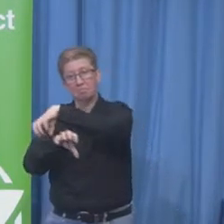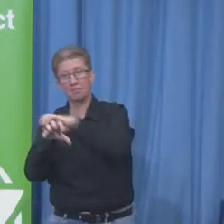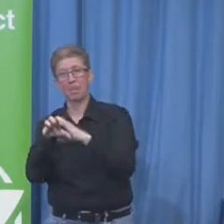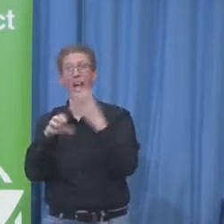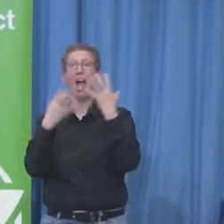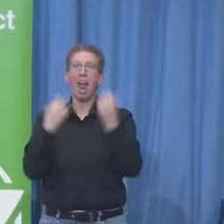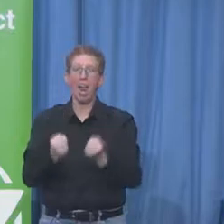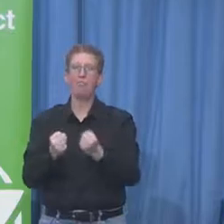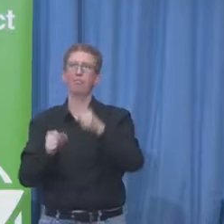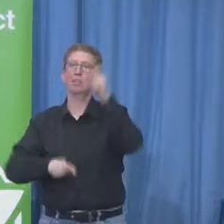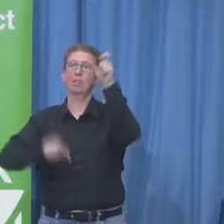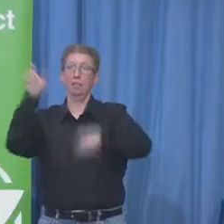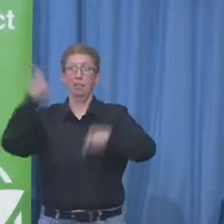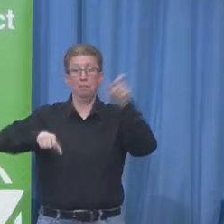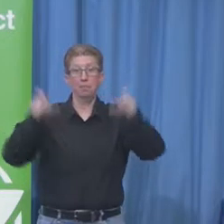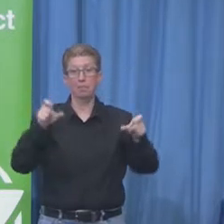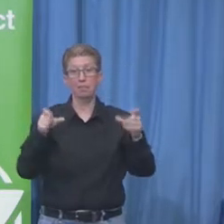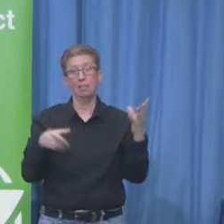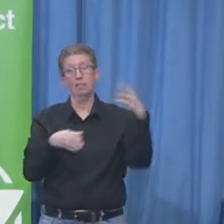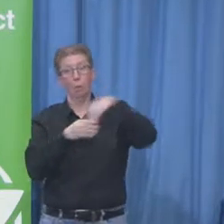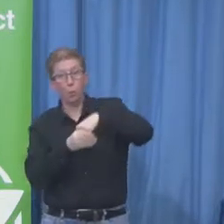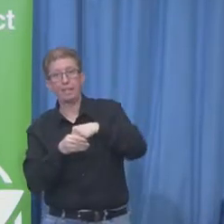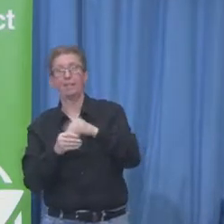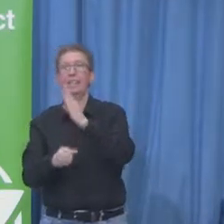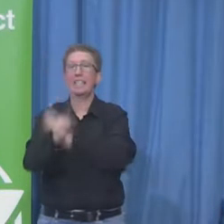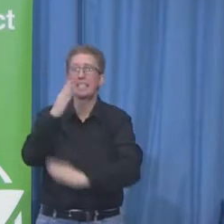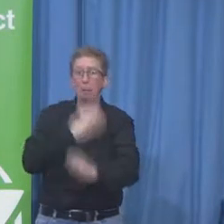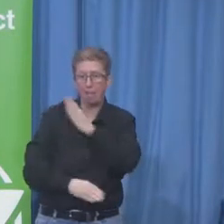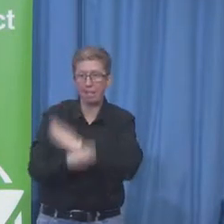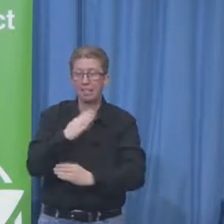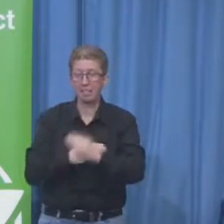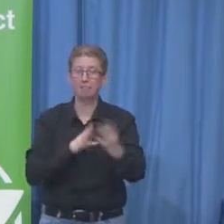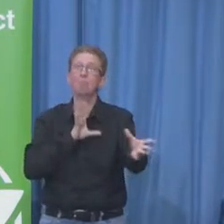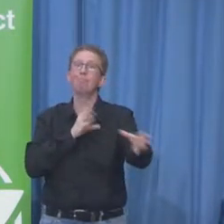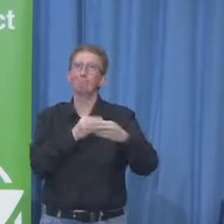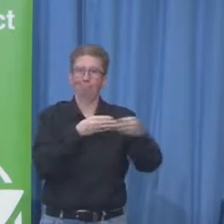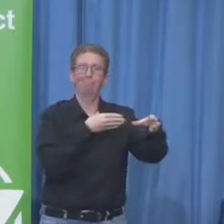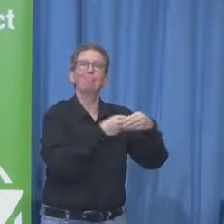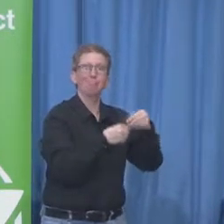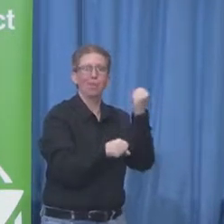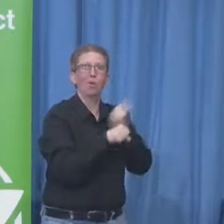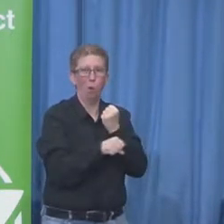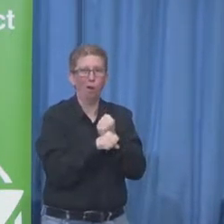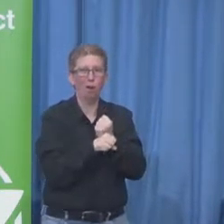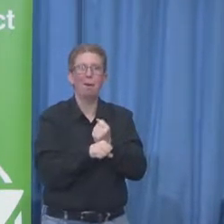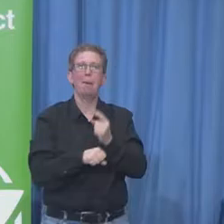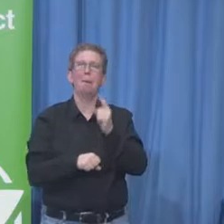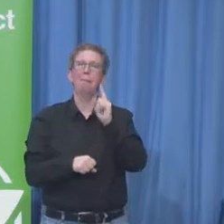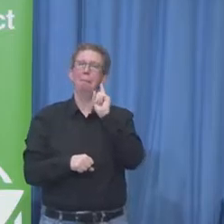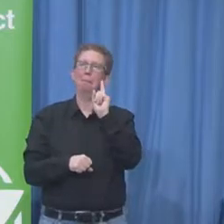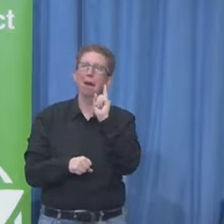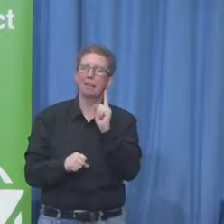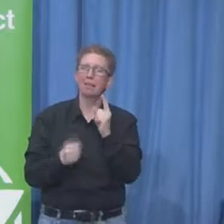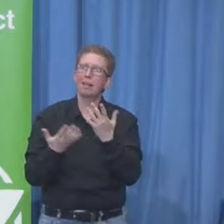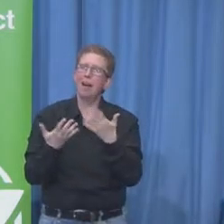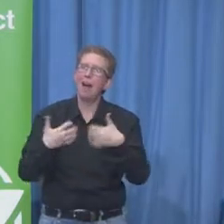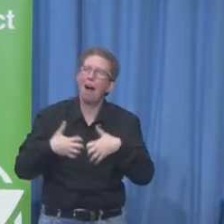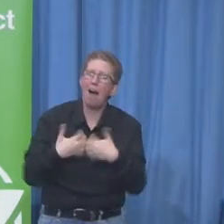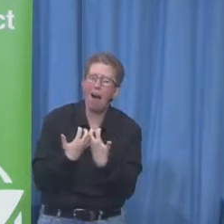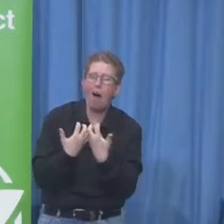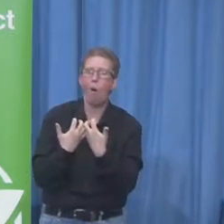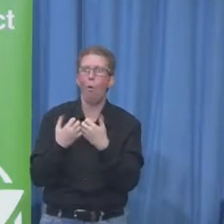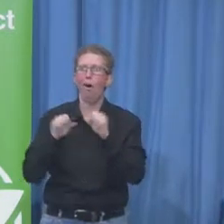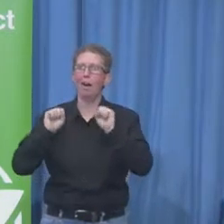Many of these countries, I won't tell you which ones, we don't meet the workforce targets. And I found out Cisco was paying penalties in these countries.